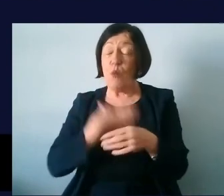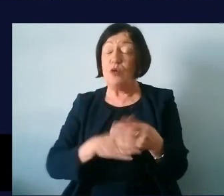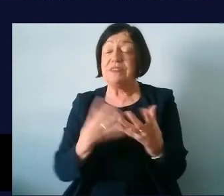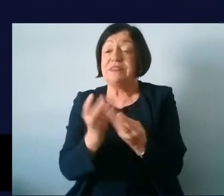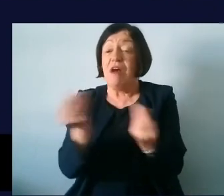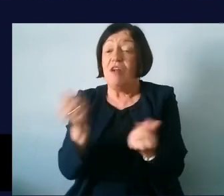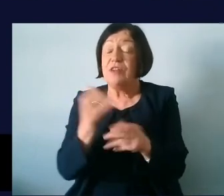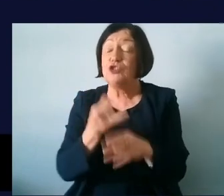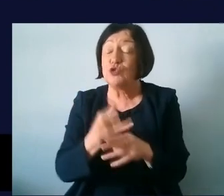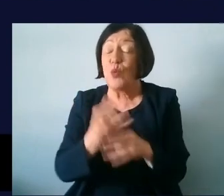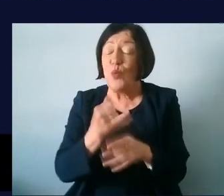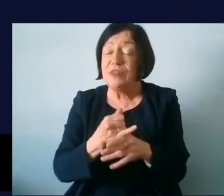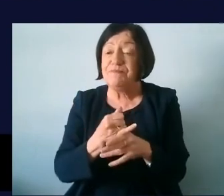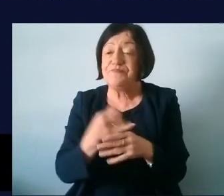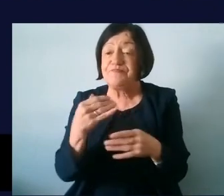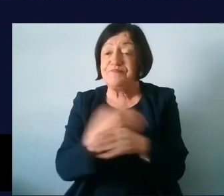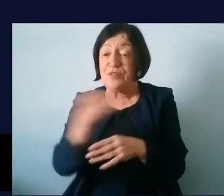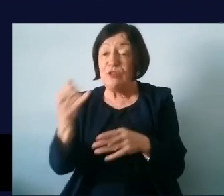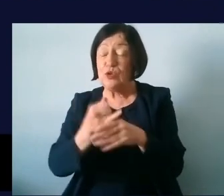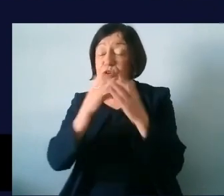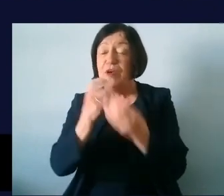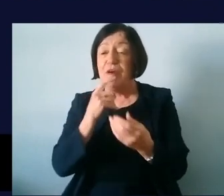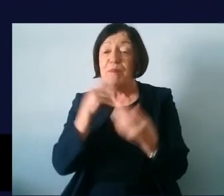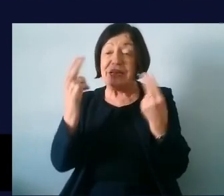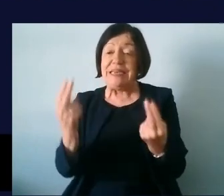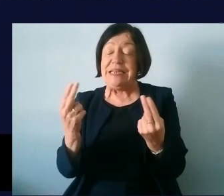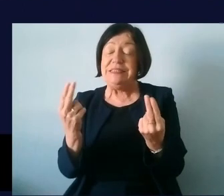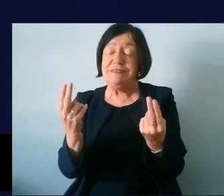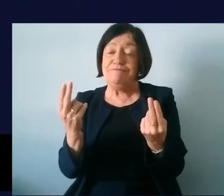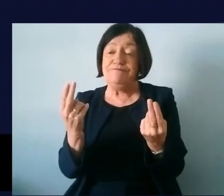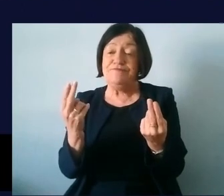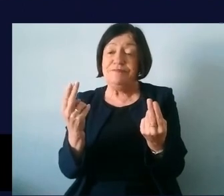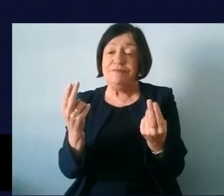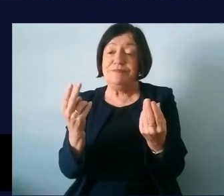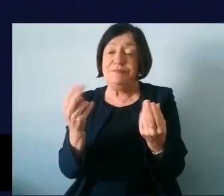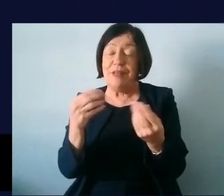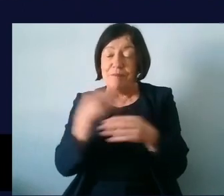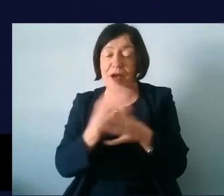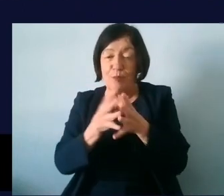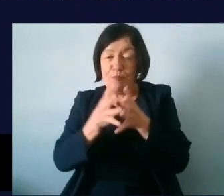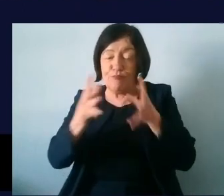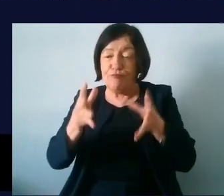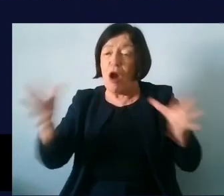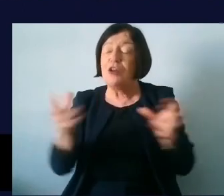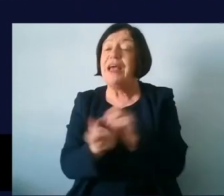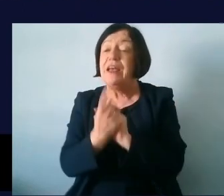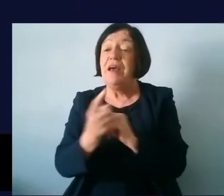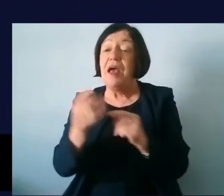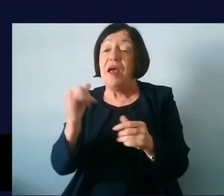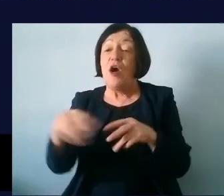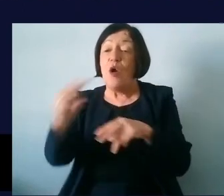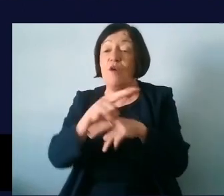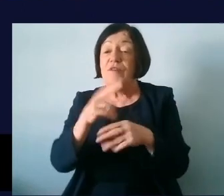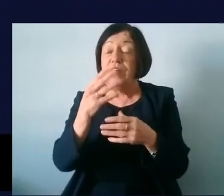schools uh by the school community but it actually needs to be uh addressed by a broader issue and possibly over a number